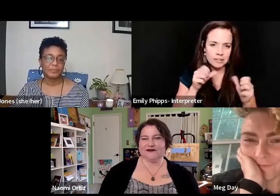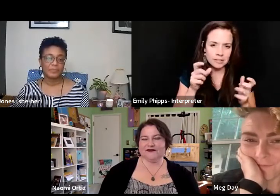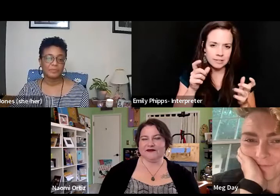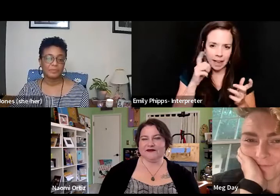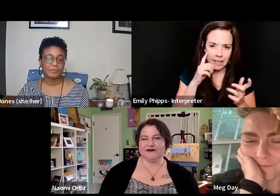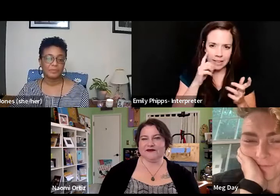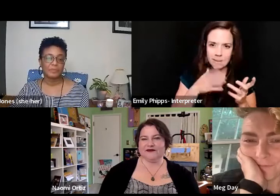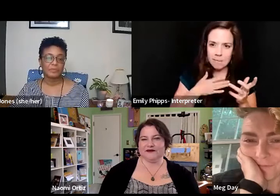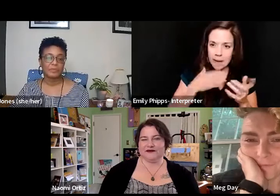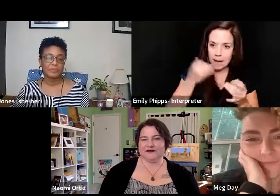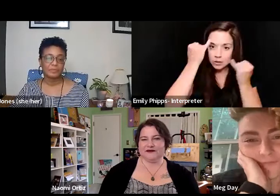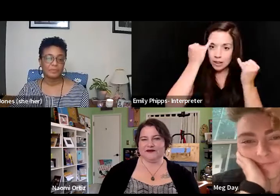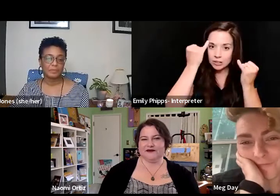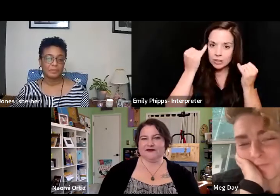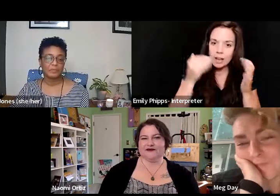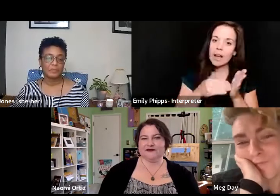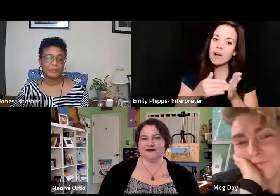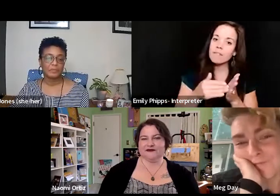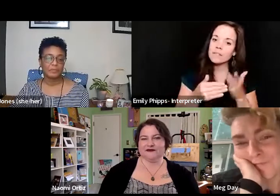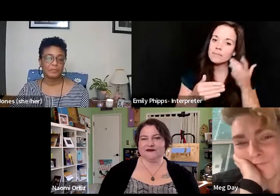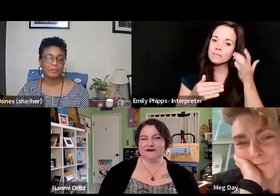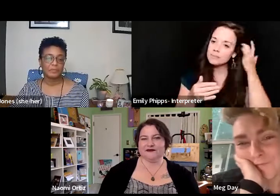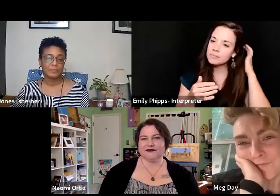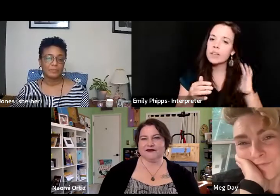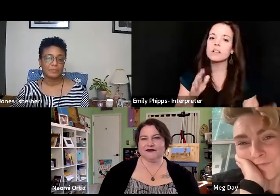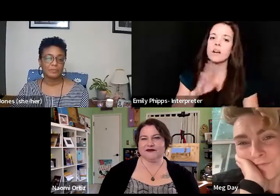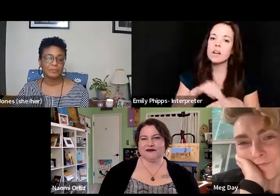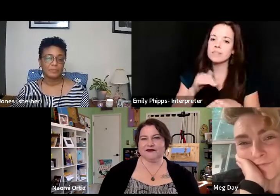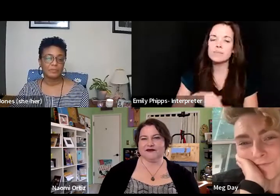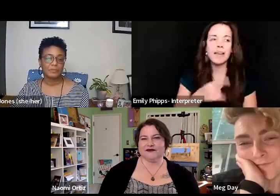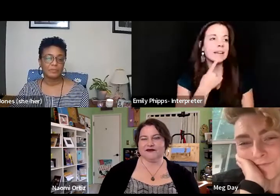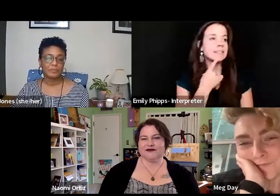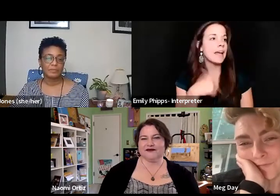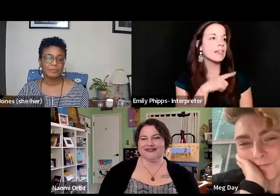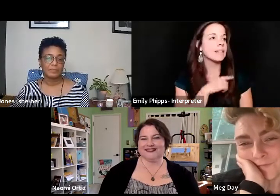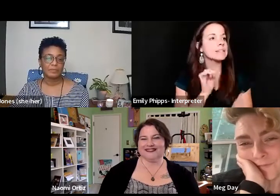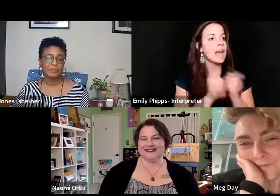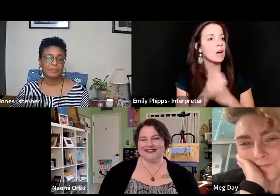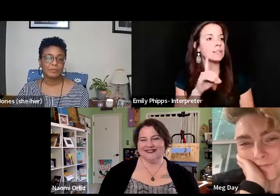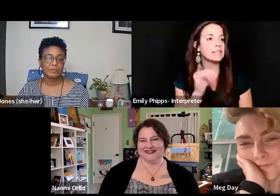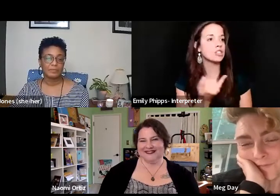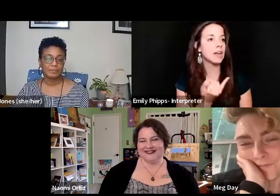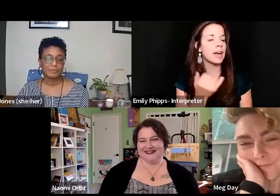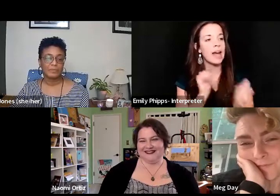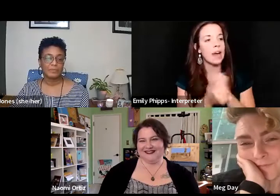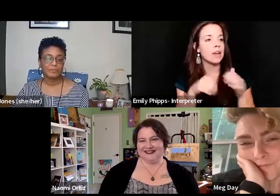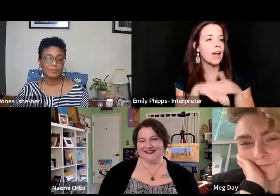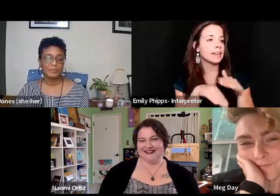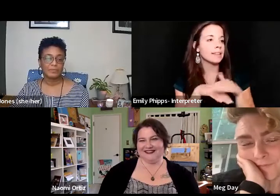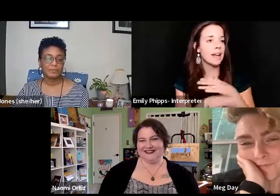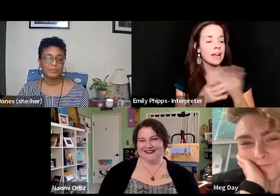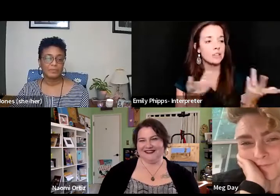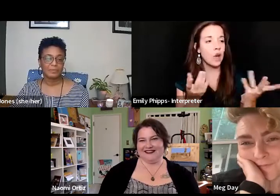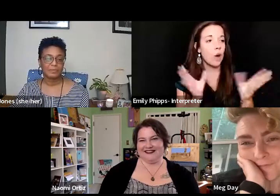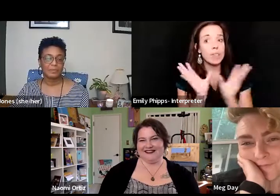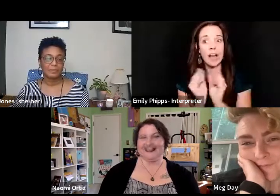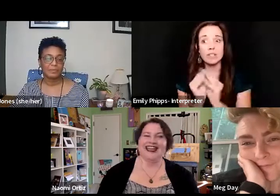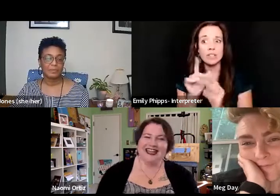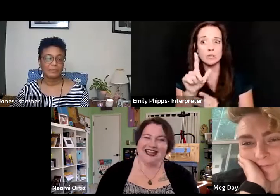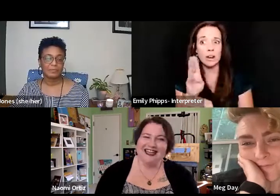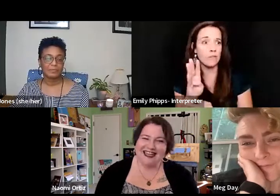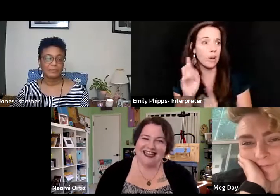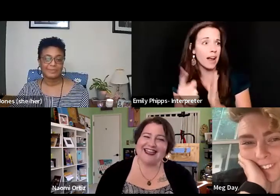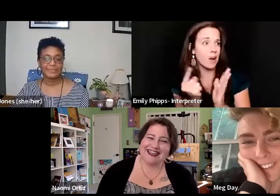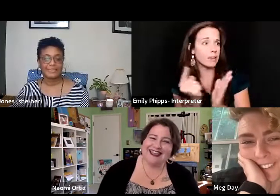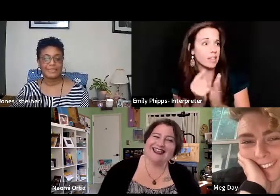my strategy often, like I also get called in to be like, tell us how to DJ, tell us how to access. Oh, the conference is in 24 hours. Can you